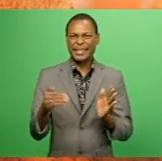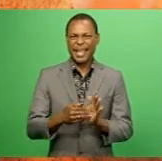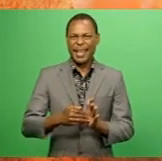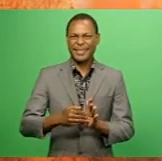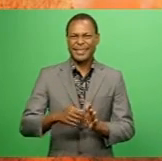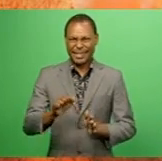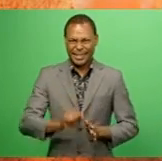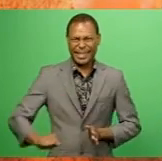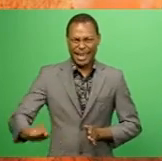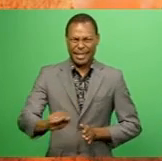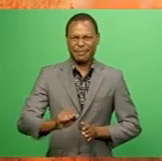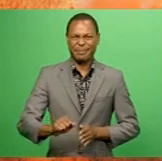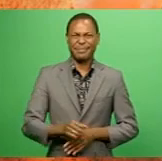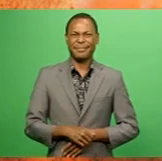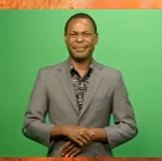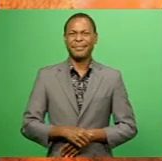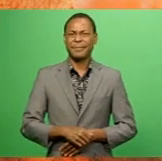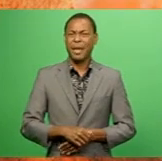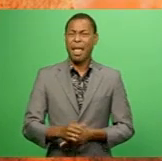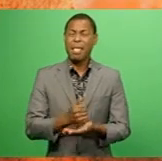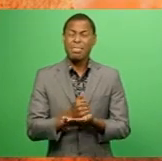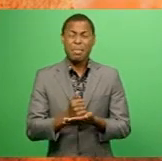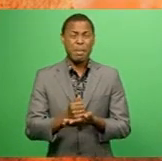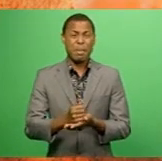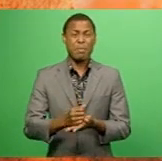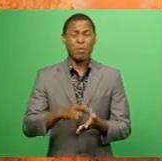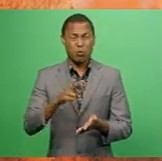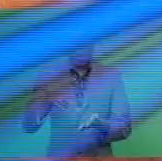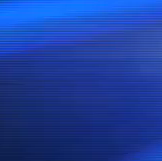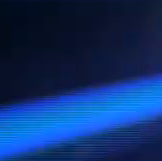records were broken today. Who is the overall winner?